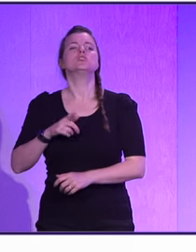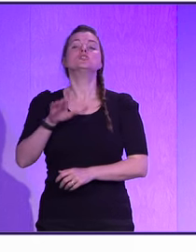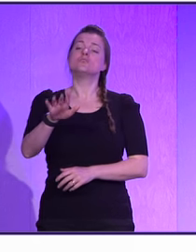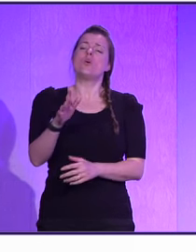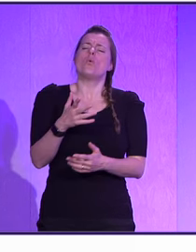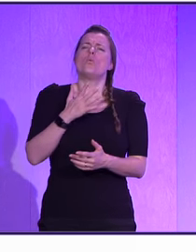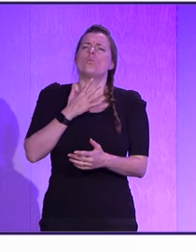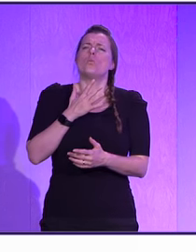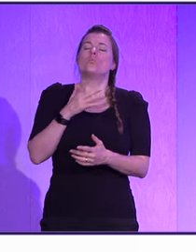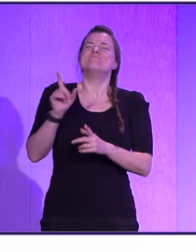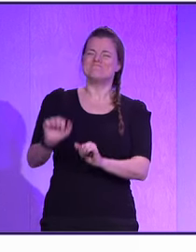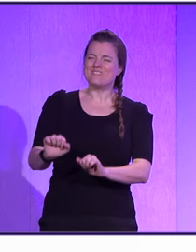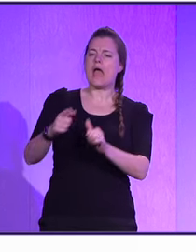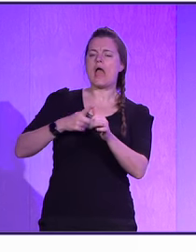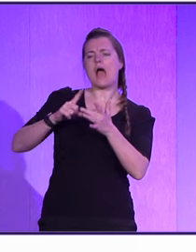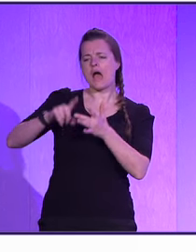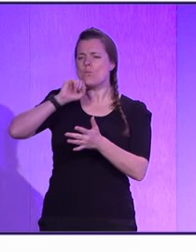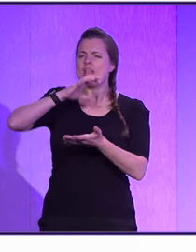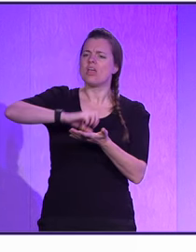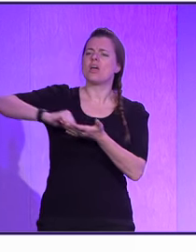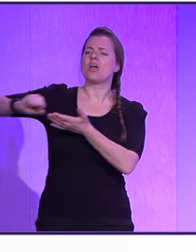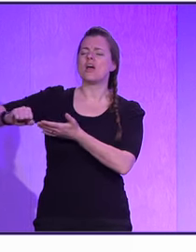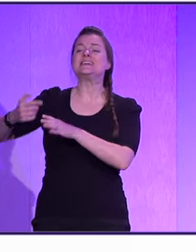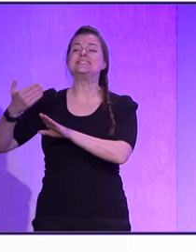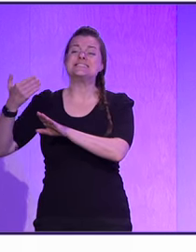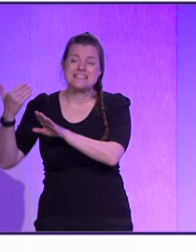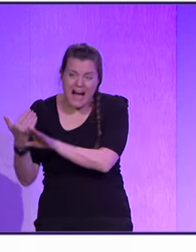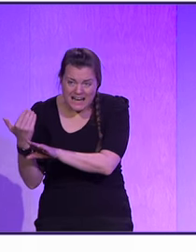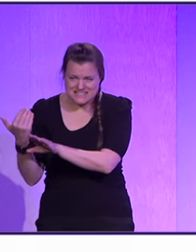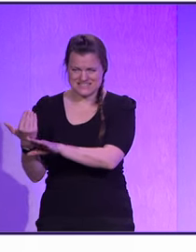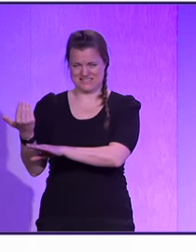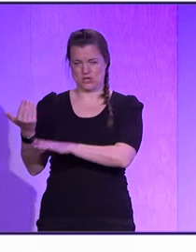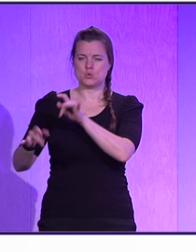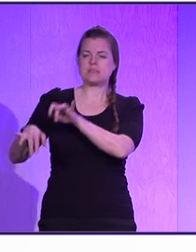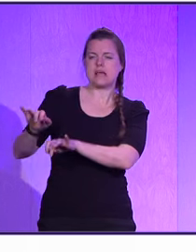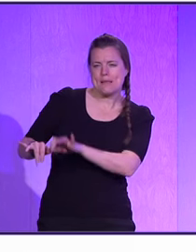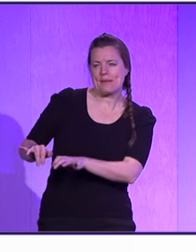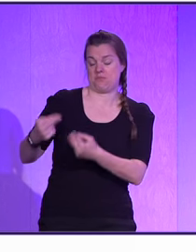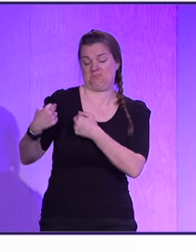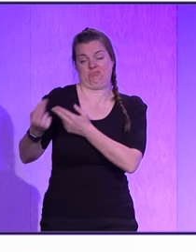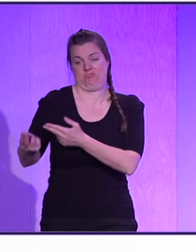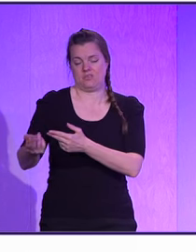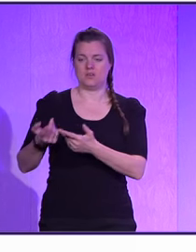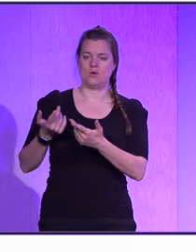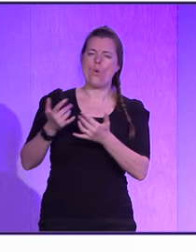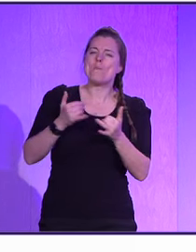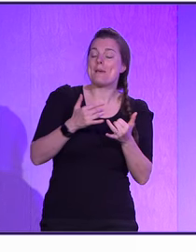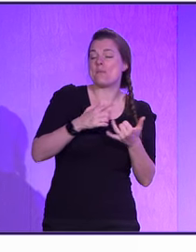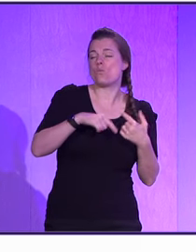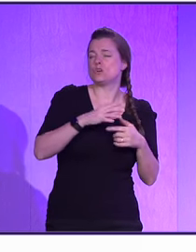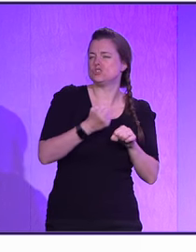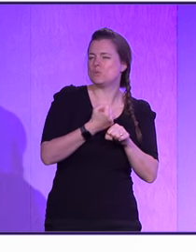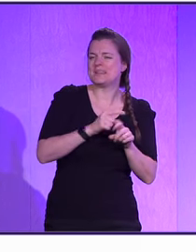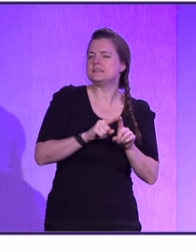certain tasks, and that's how I want you to look at this. Maybe things we did before, the typing, again, all the stuff. Maybe we're doing this